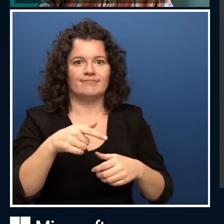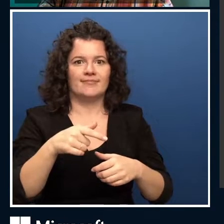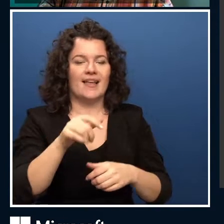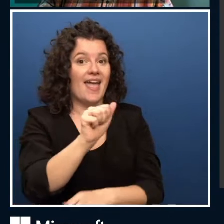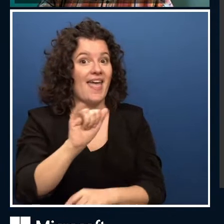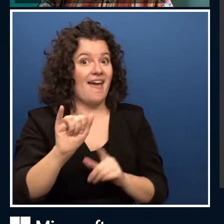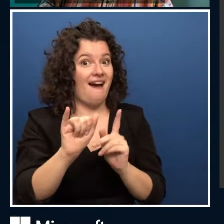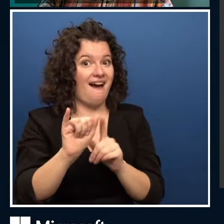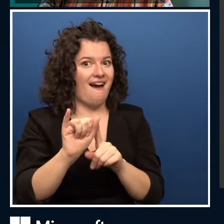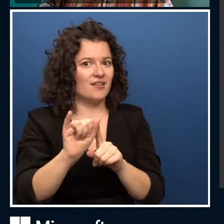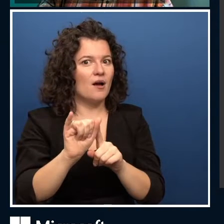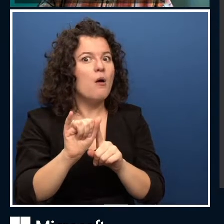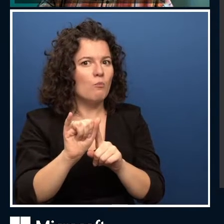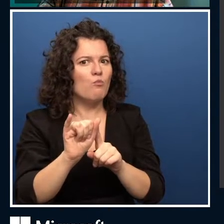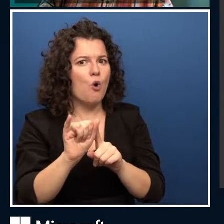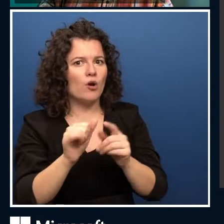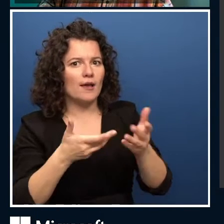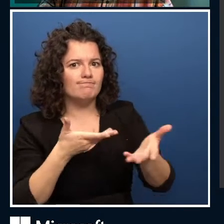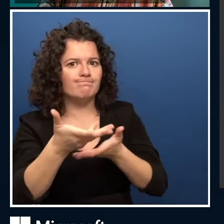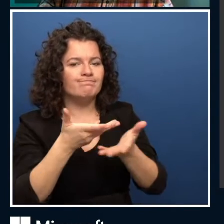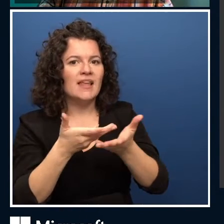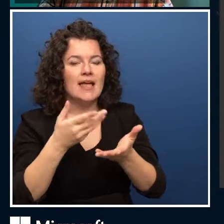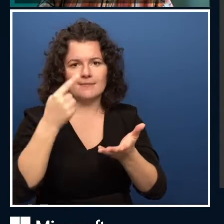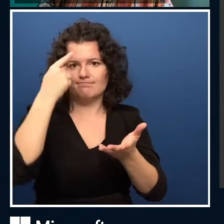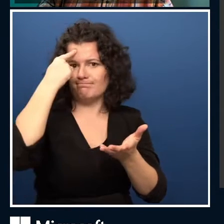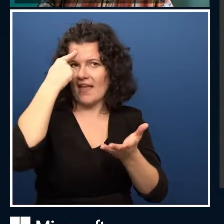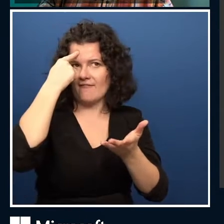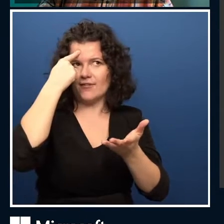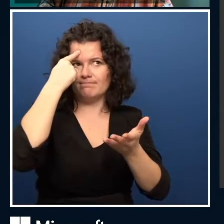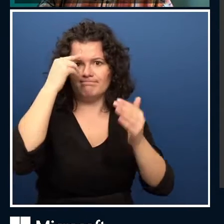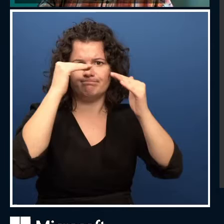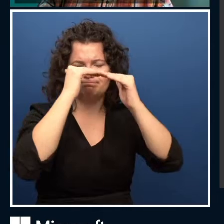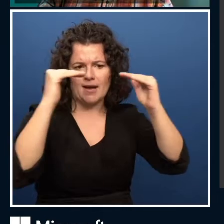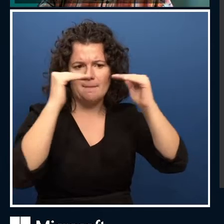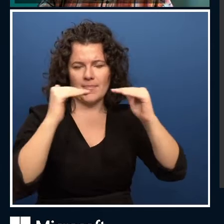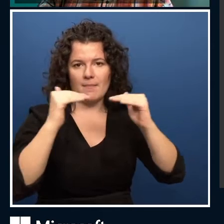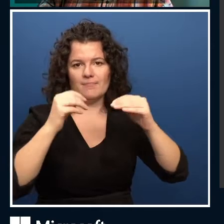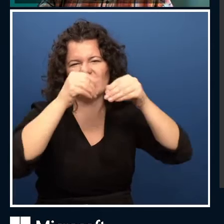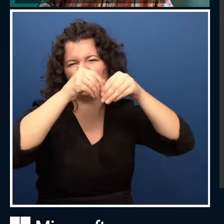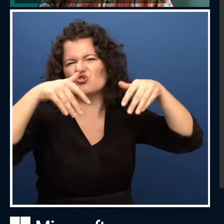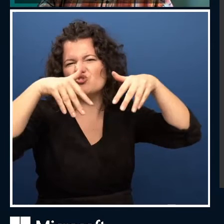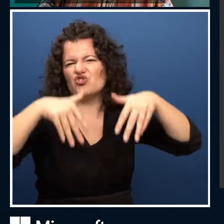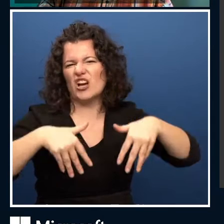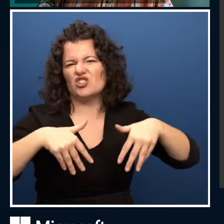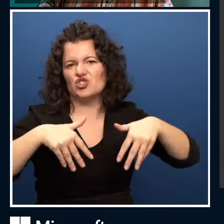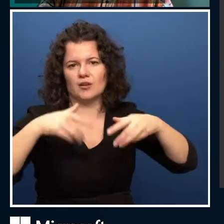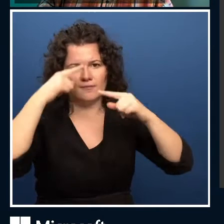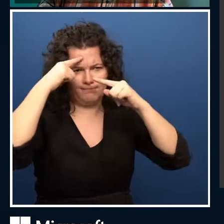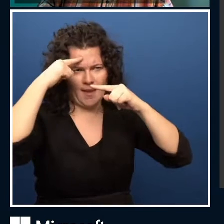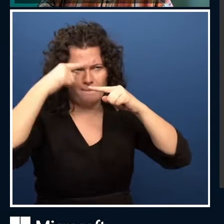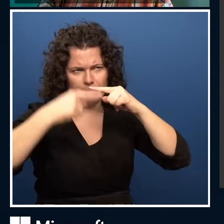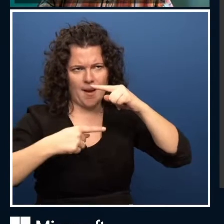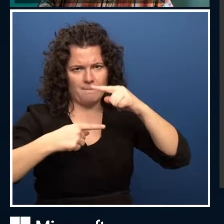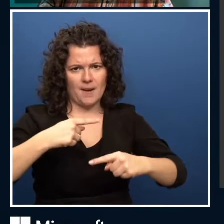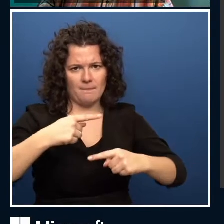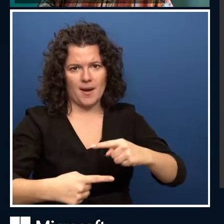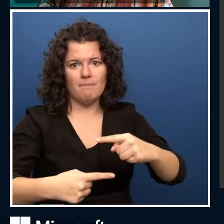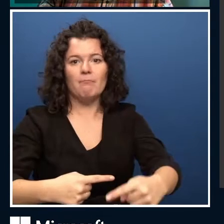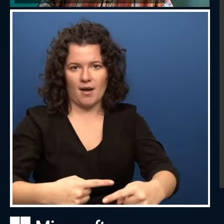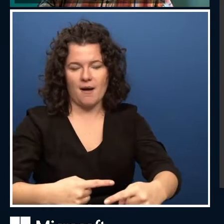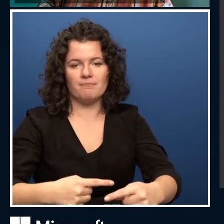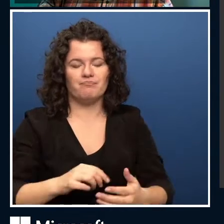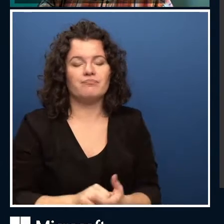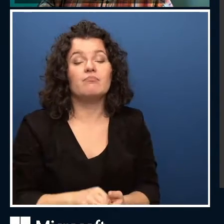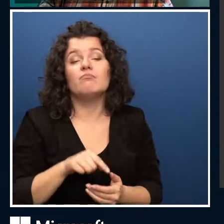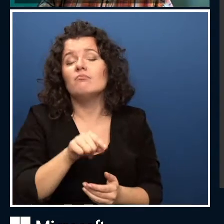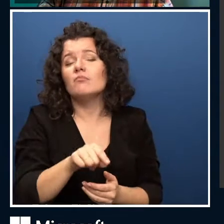of being quite structured intelligence. But it was an interesting idea, if we could say that actually, what we've progressed into now, and you could